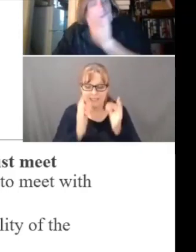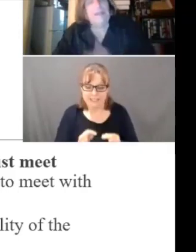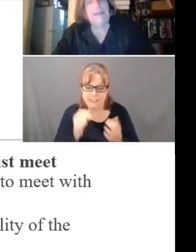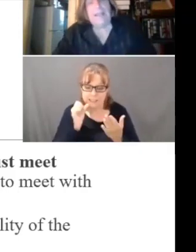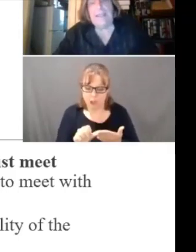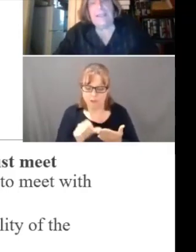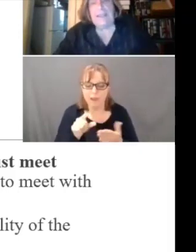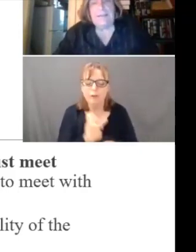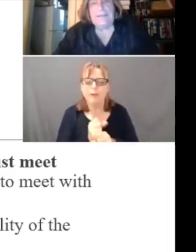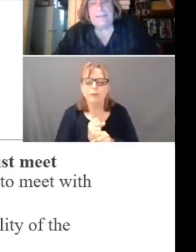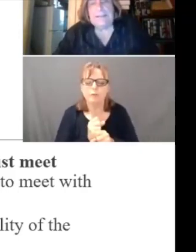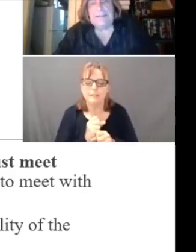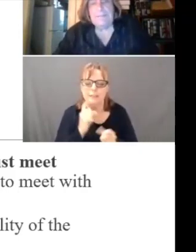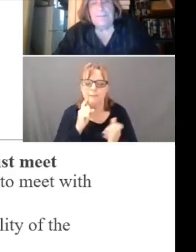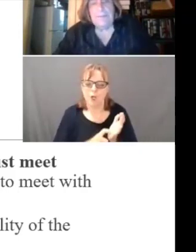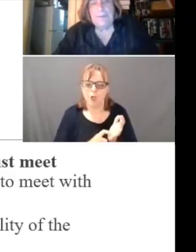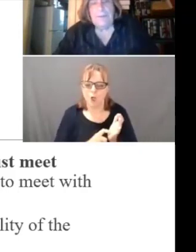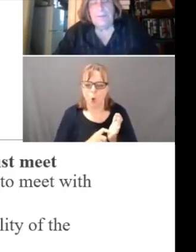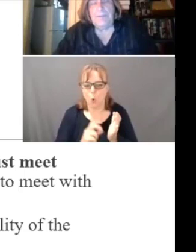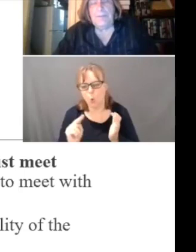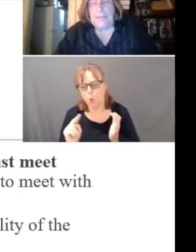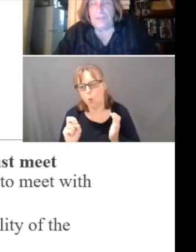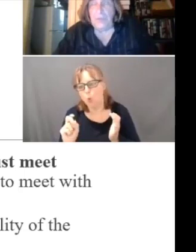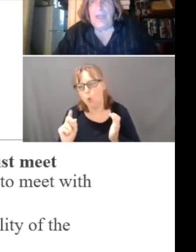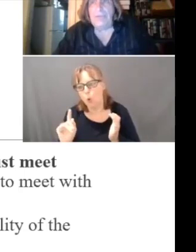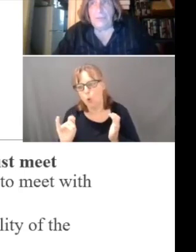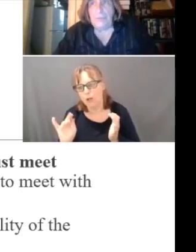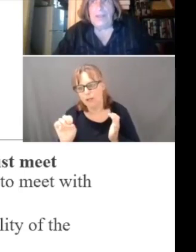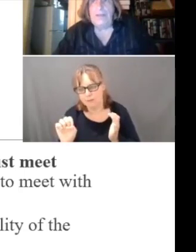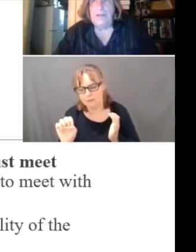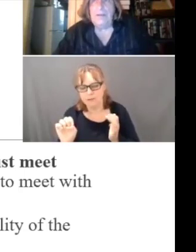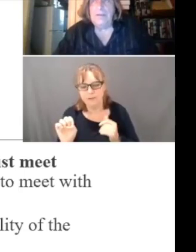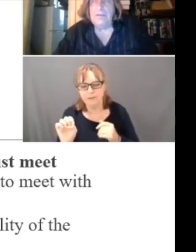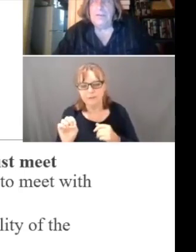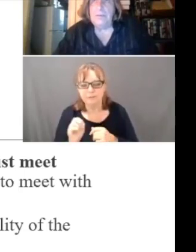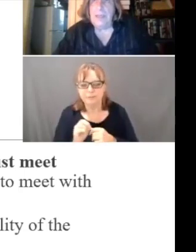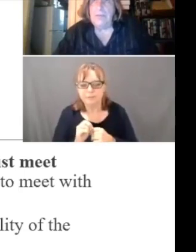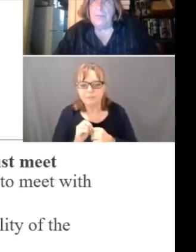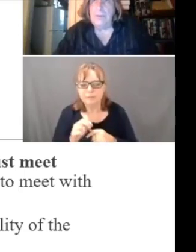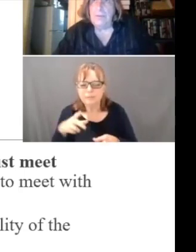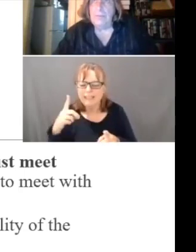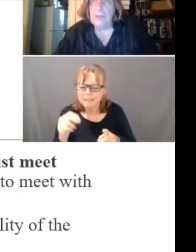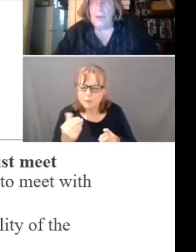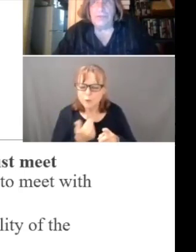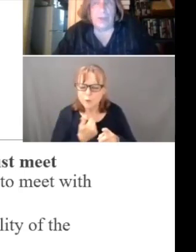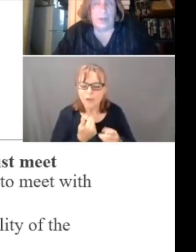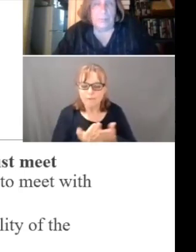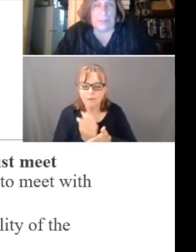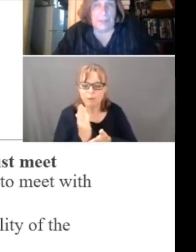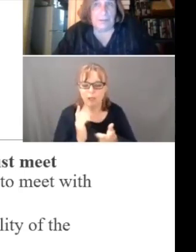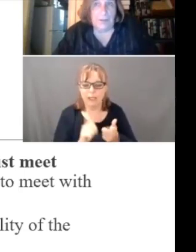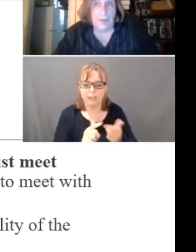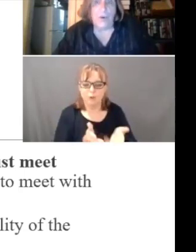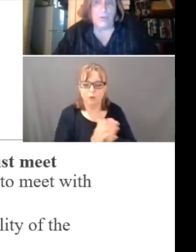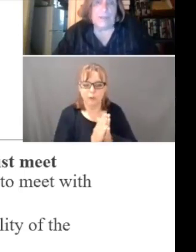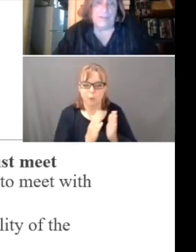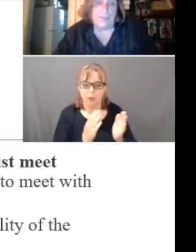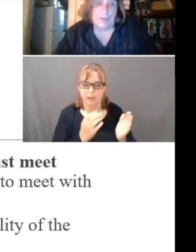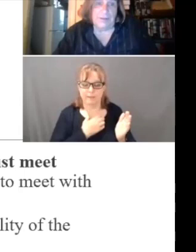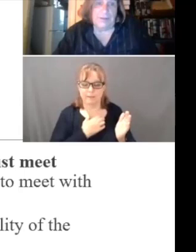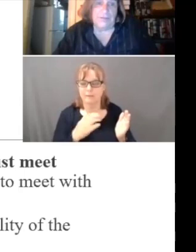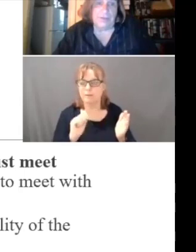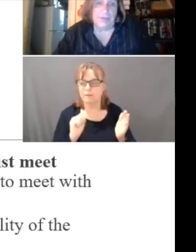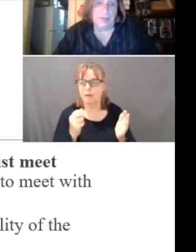and they do have the right to have request an appeal or